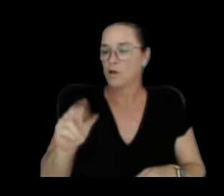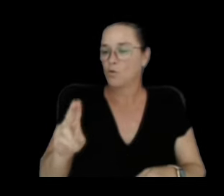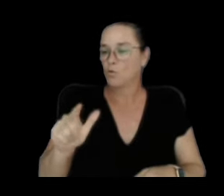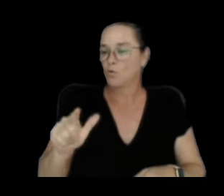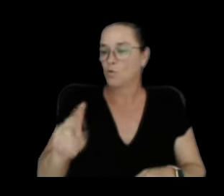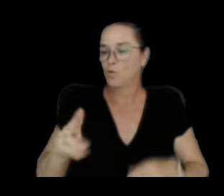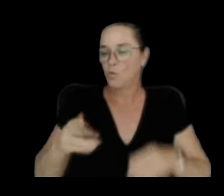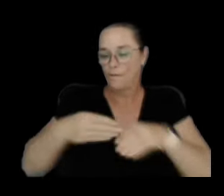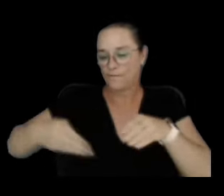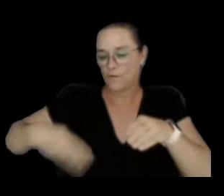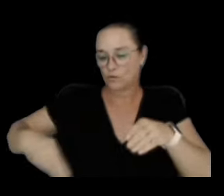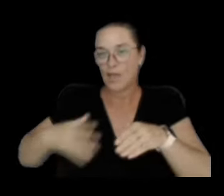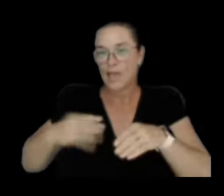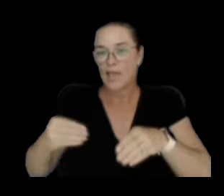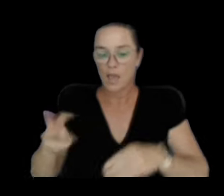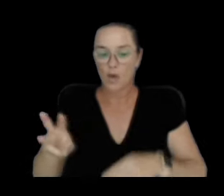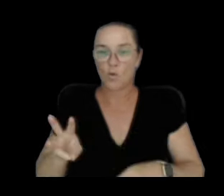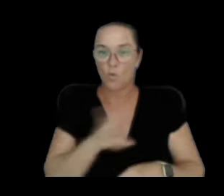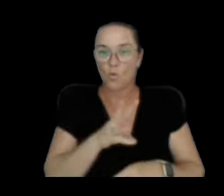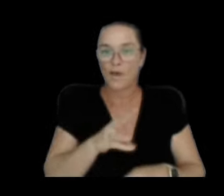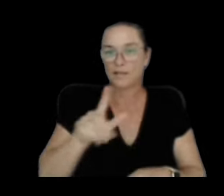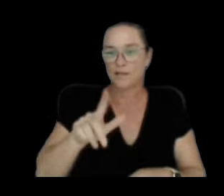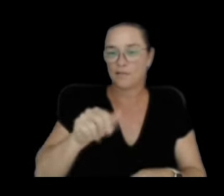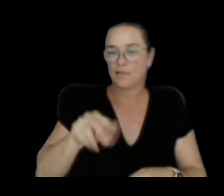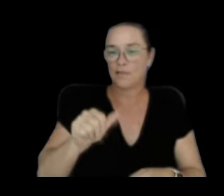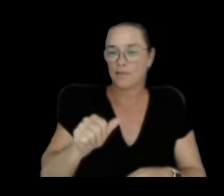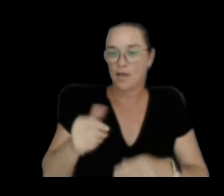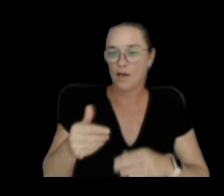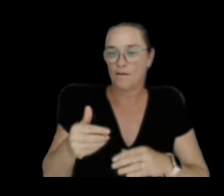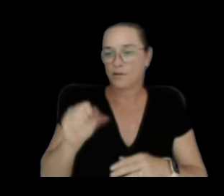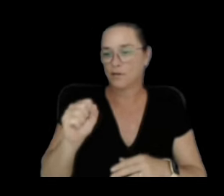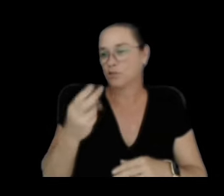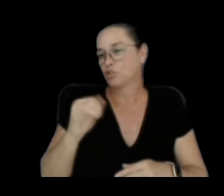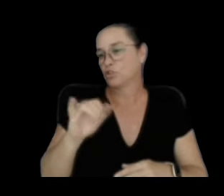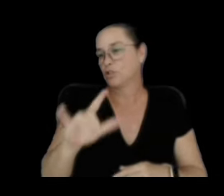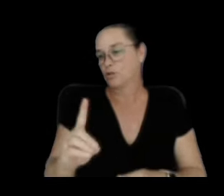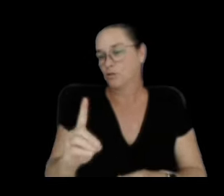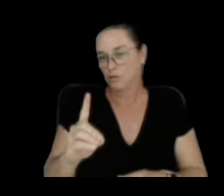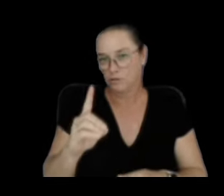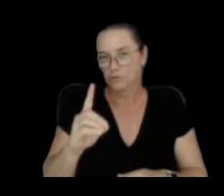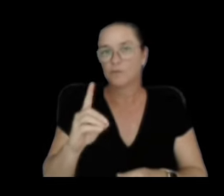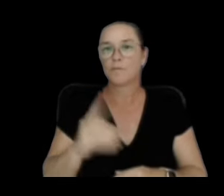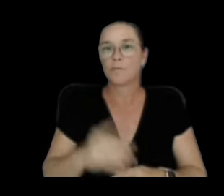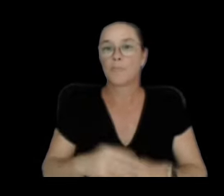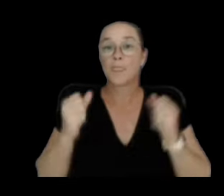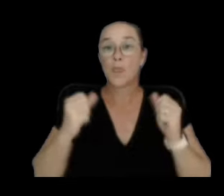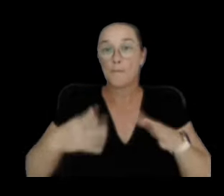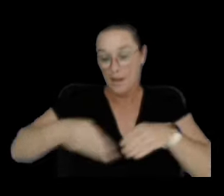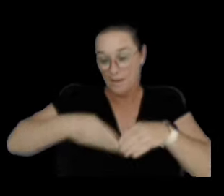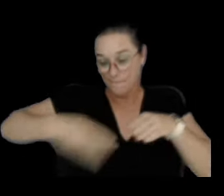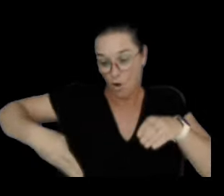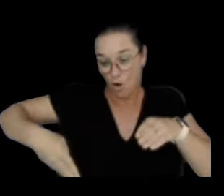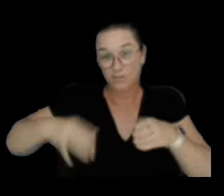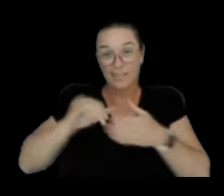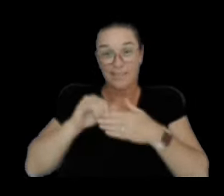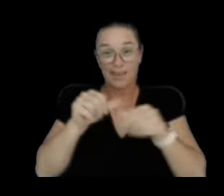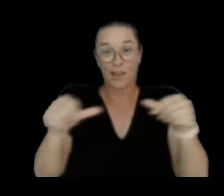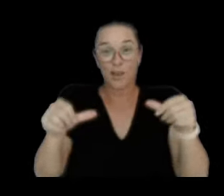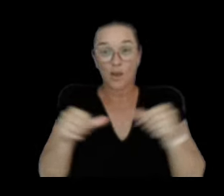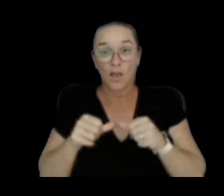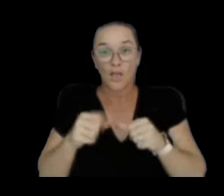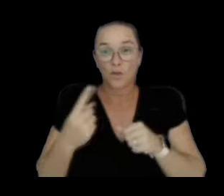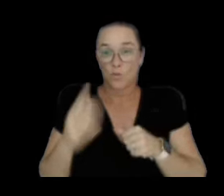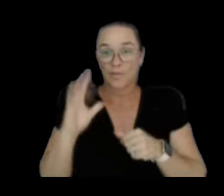and west of the Mauna'ulu Lava Shield itself. Now there are several faults in this area. There's one right here that seems to be